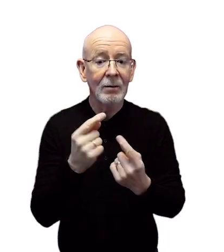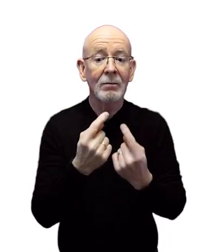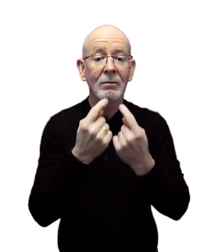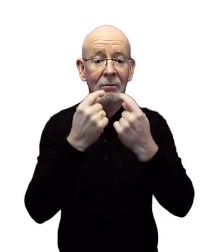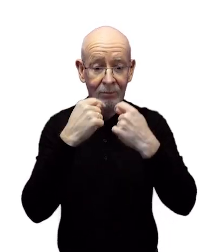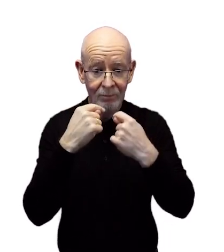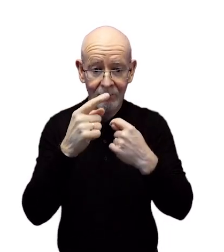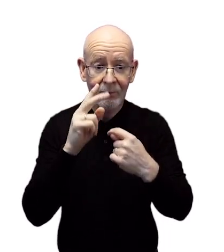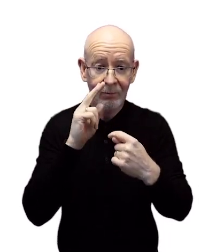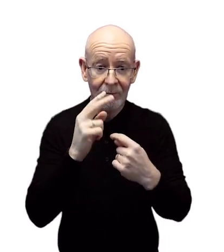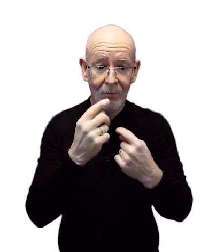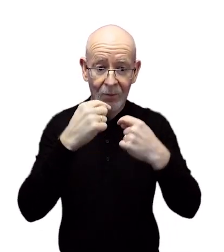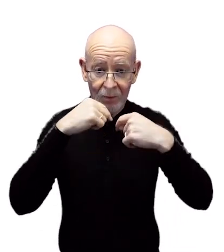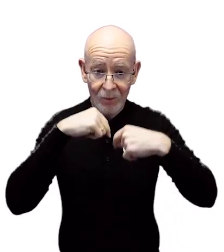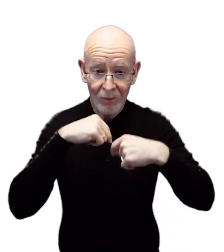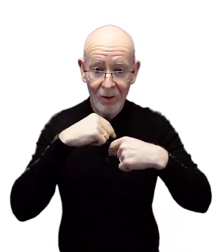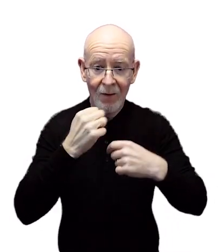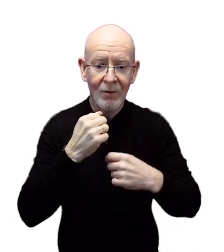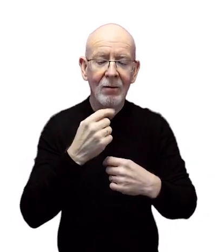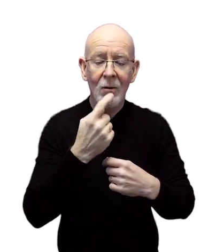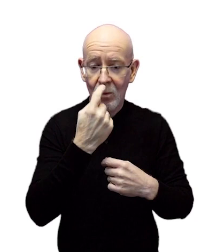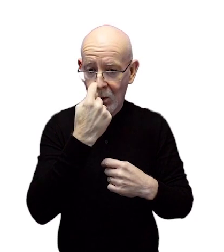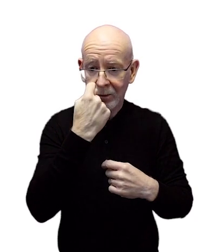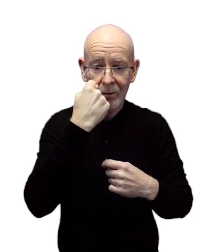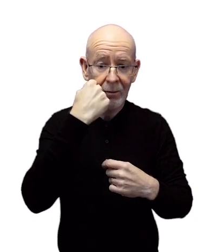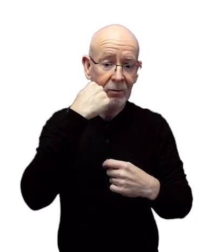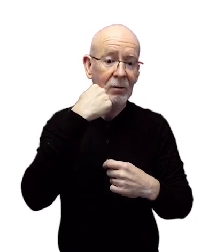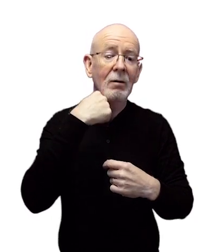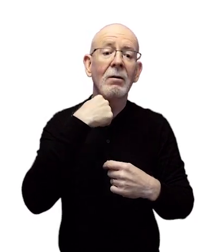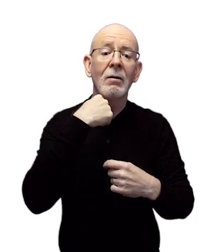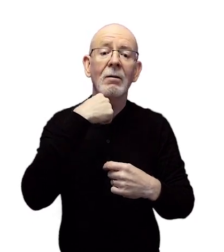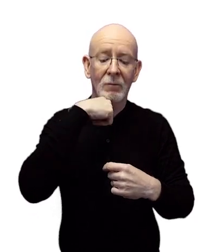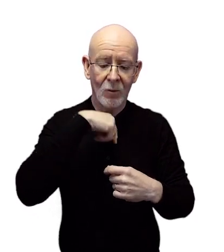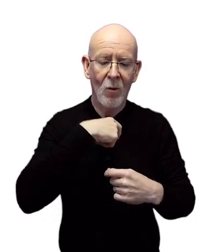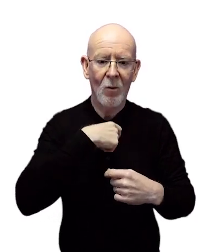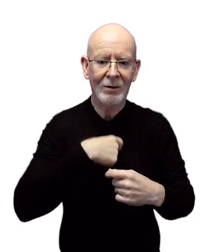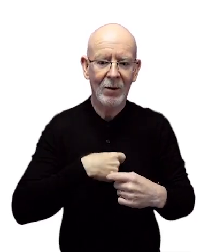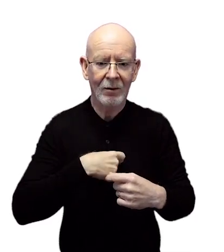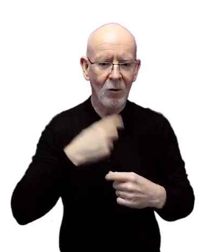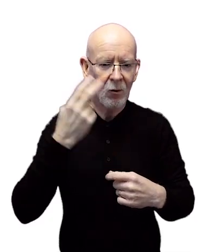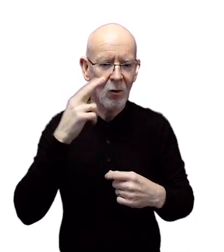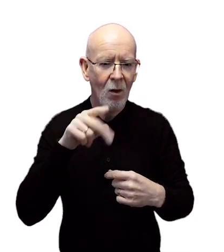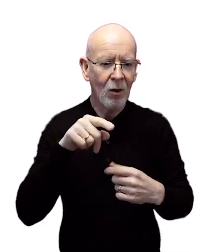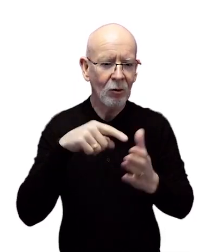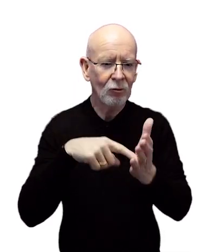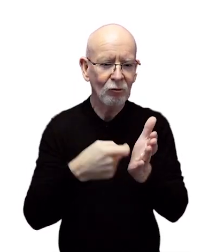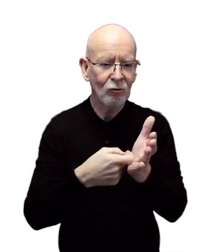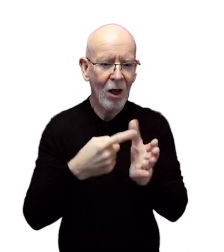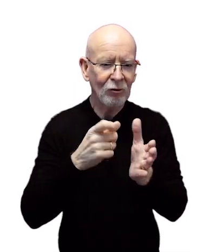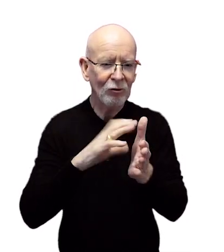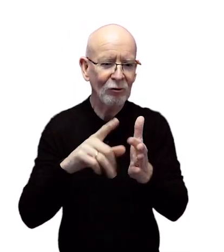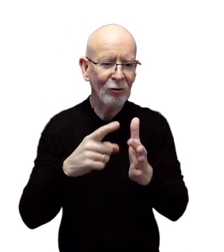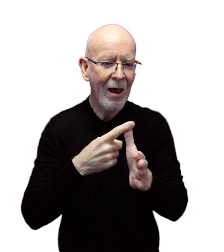your nose then passes through the passage connecting the back of the nose and the mouth and travels down to the windpipe which is called the trachea.